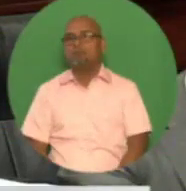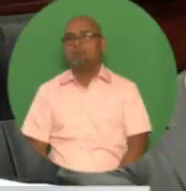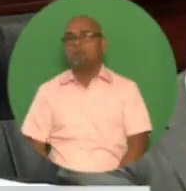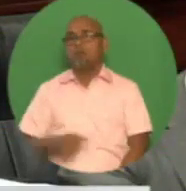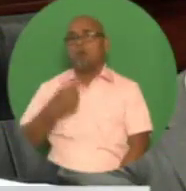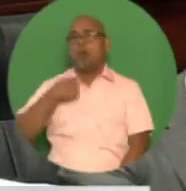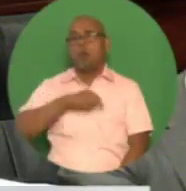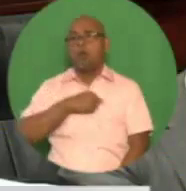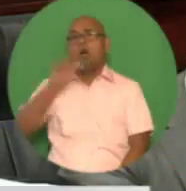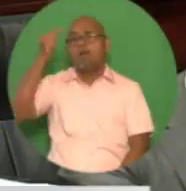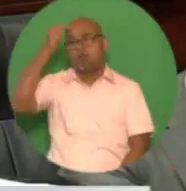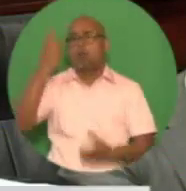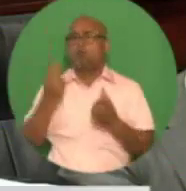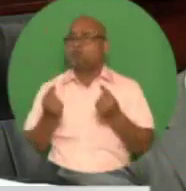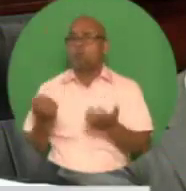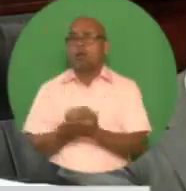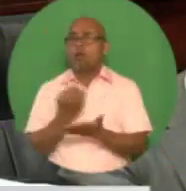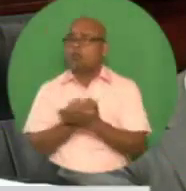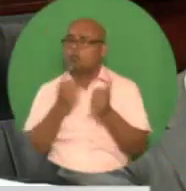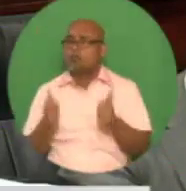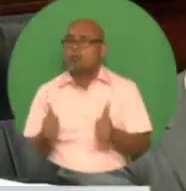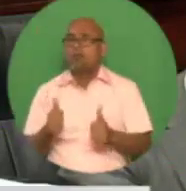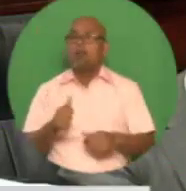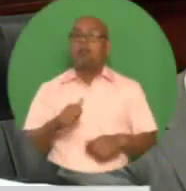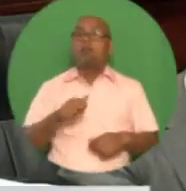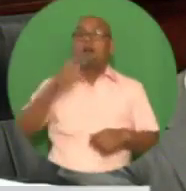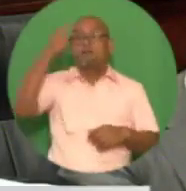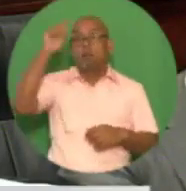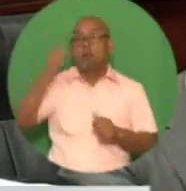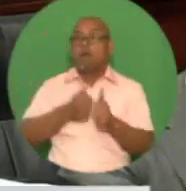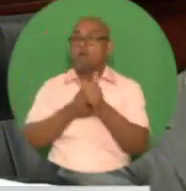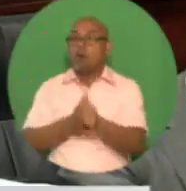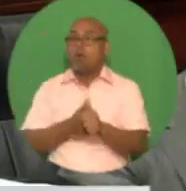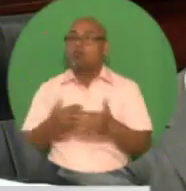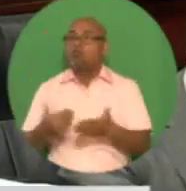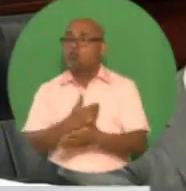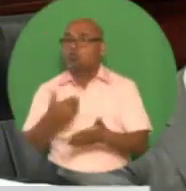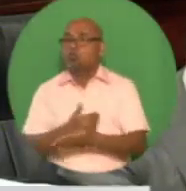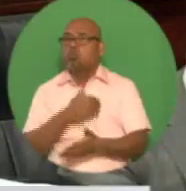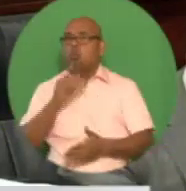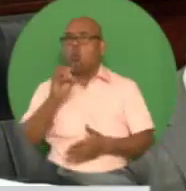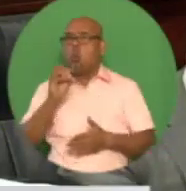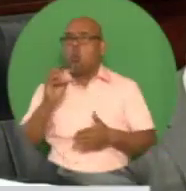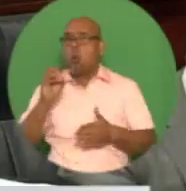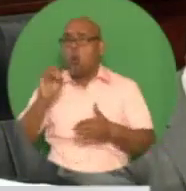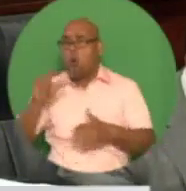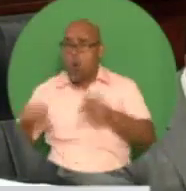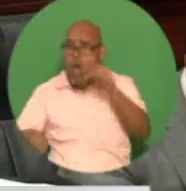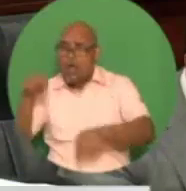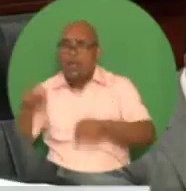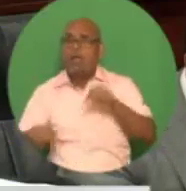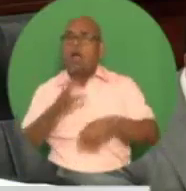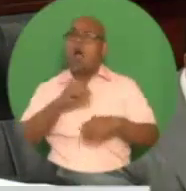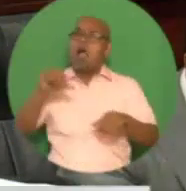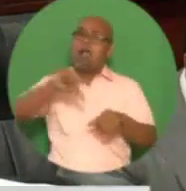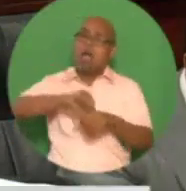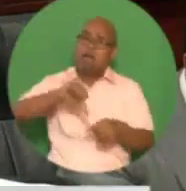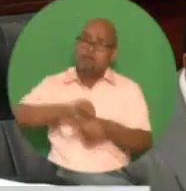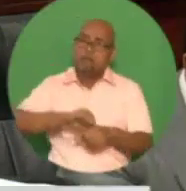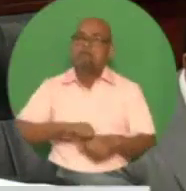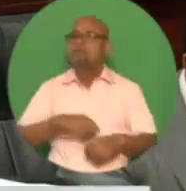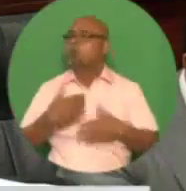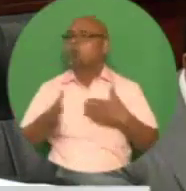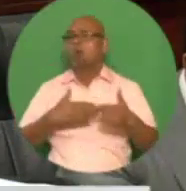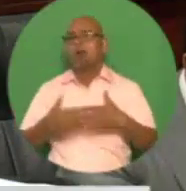done, as energy projects come on stream and the non-energy sector picks up, economic prospects are expected to